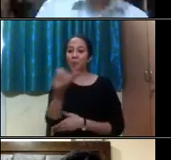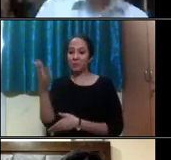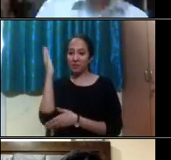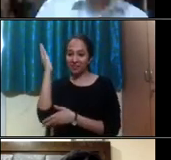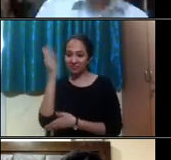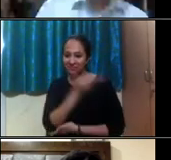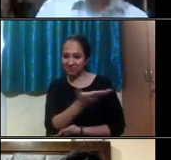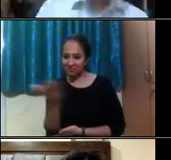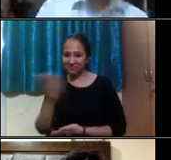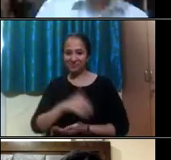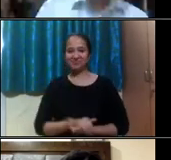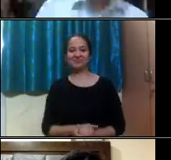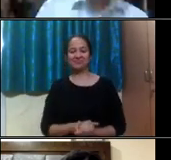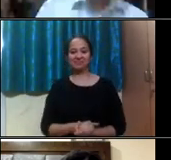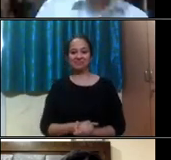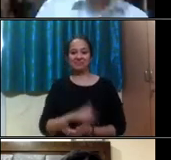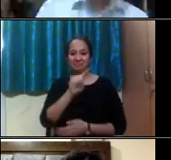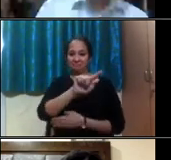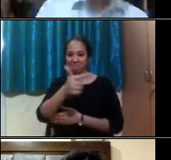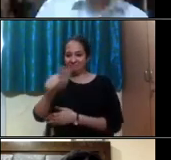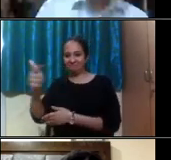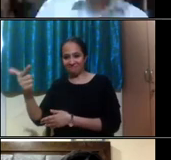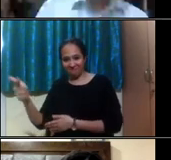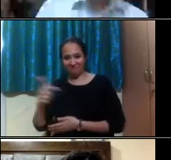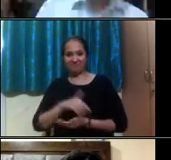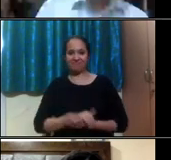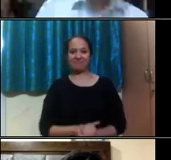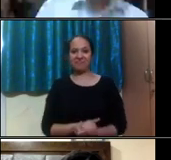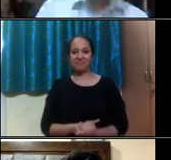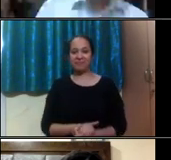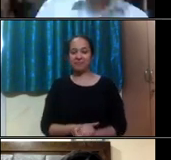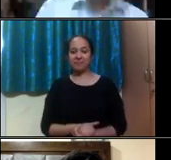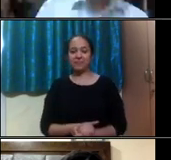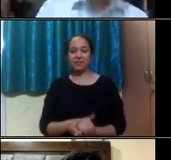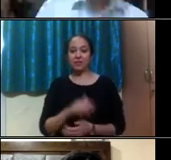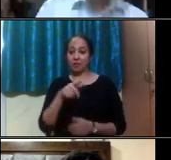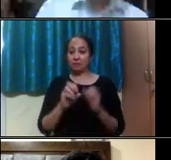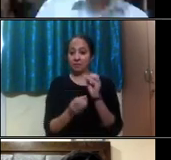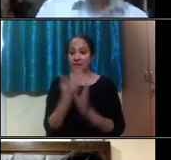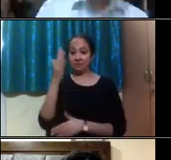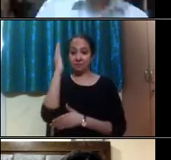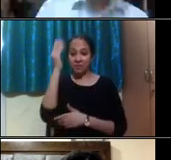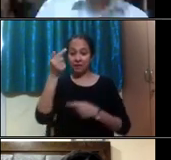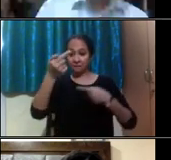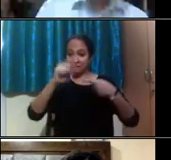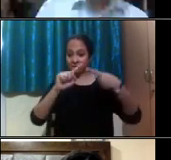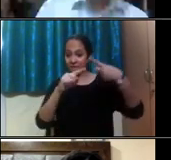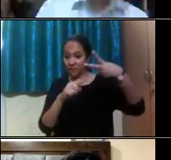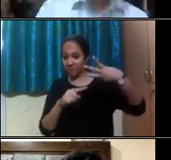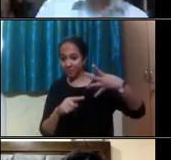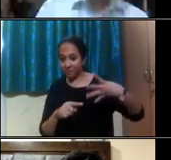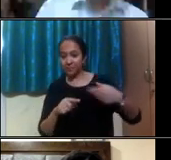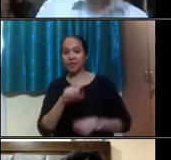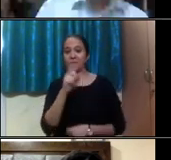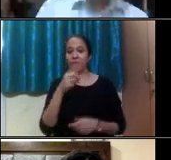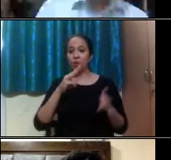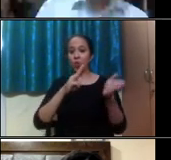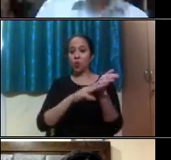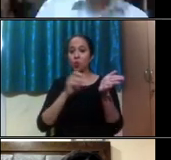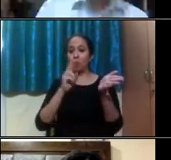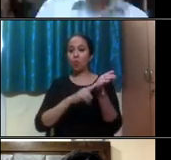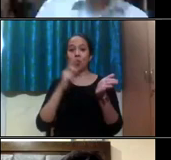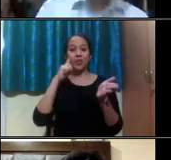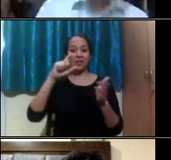in the order in which they are speaking, we have Monica Malhotra.